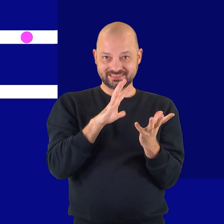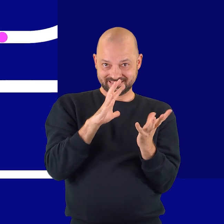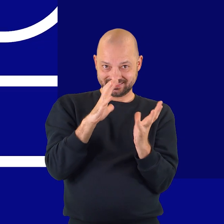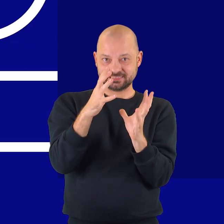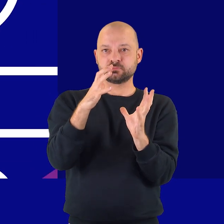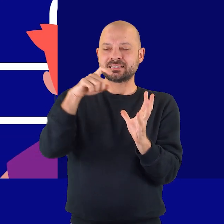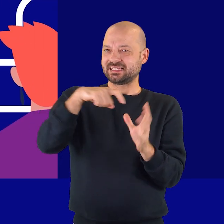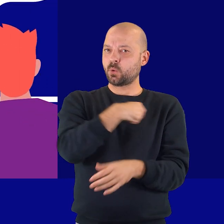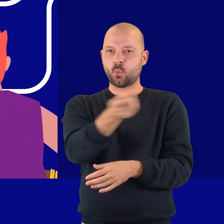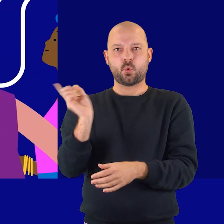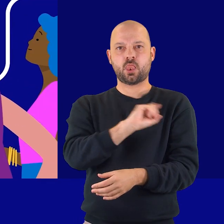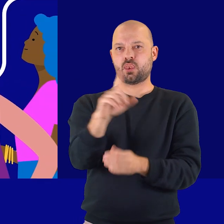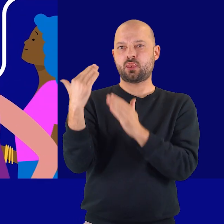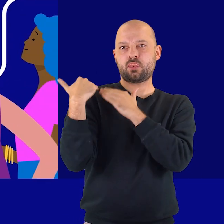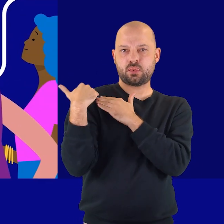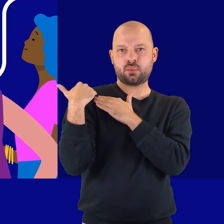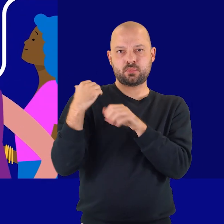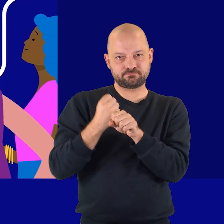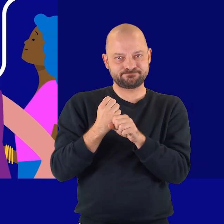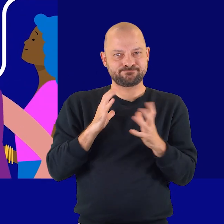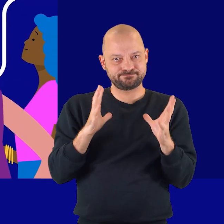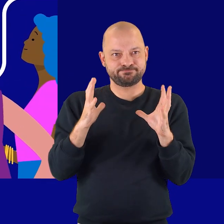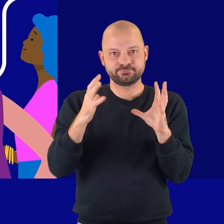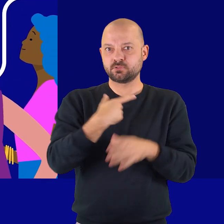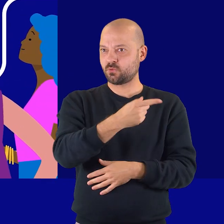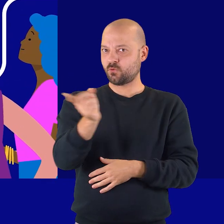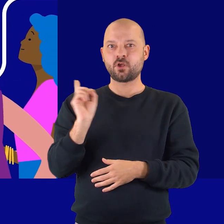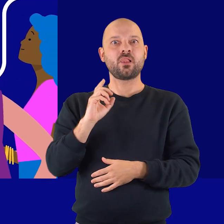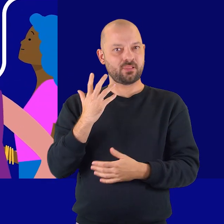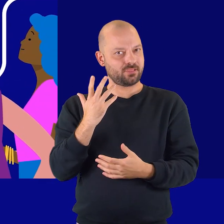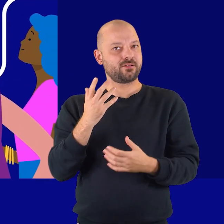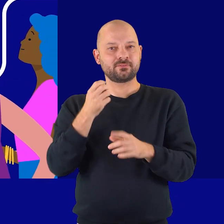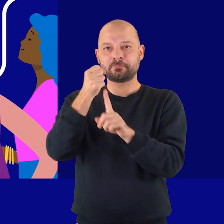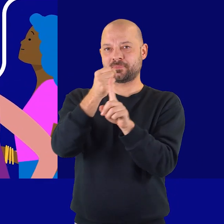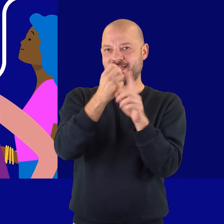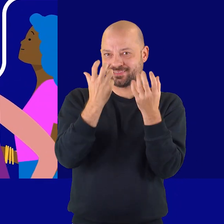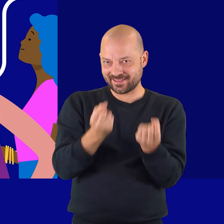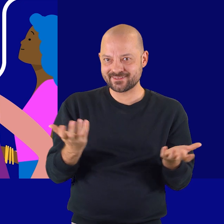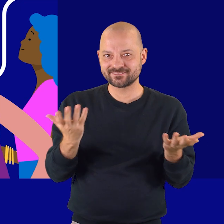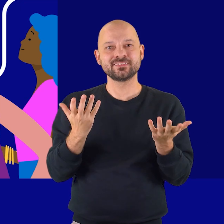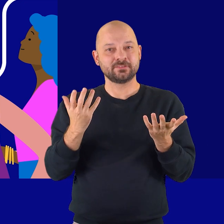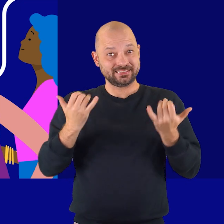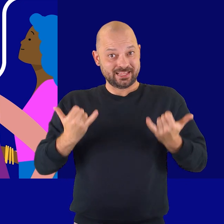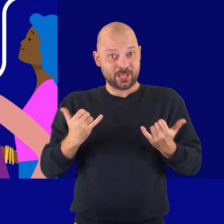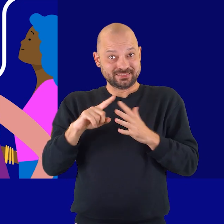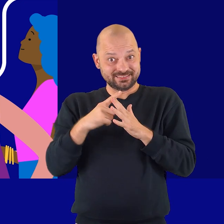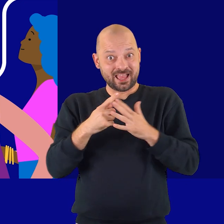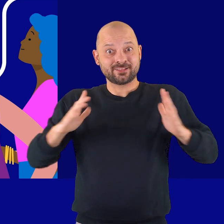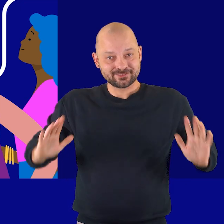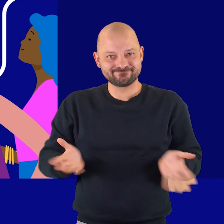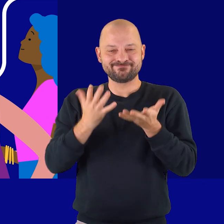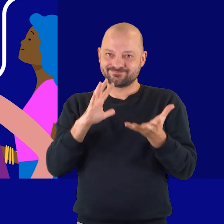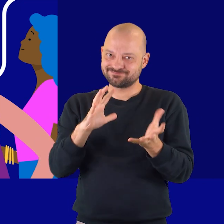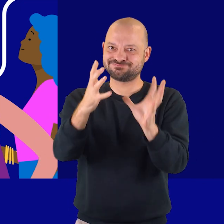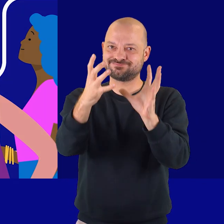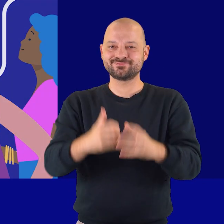Transformation is everyone's responsibility. Because it affects everyone, it has only just begun. Let's